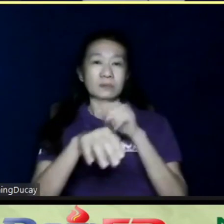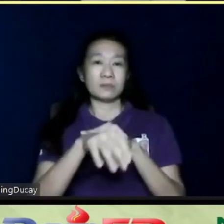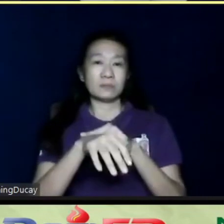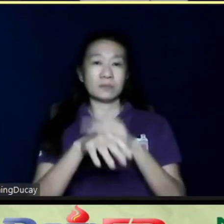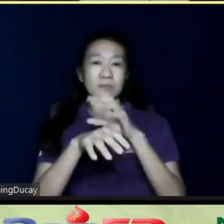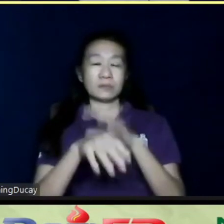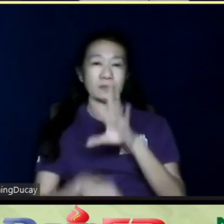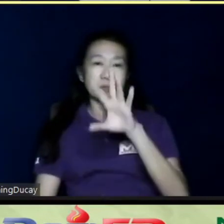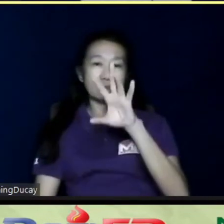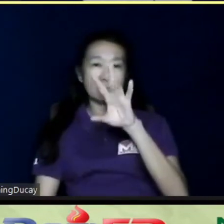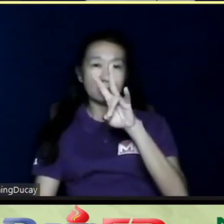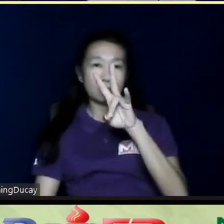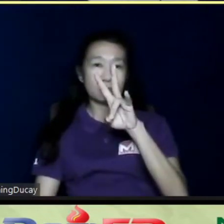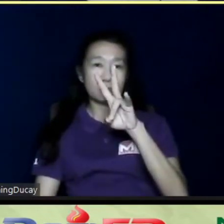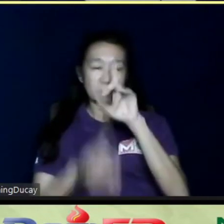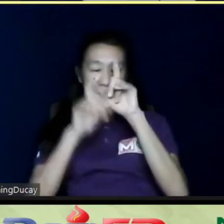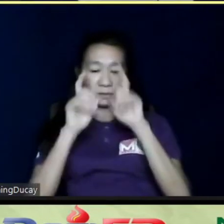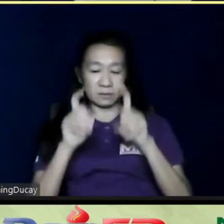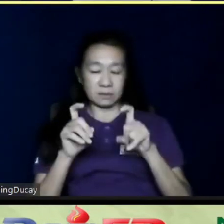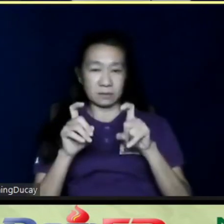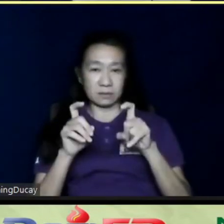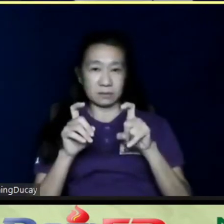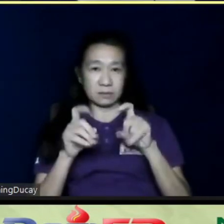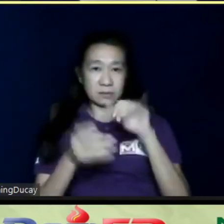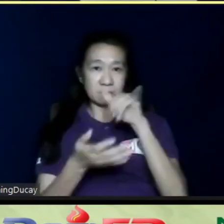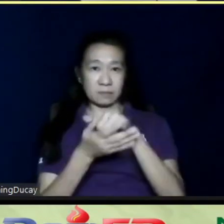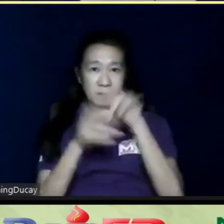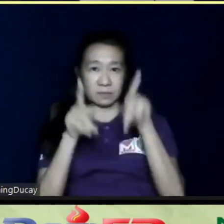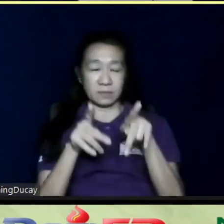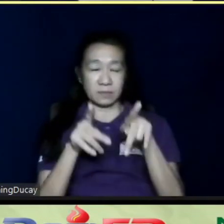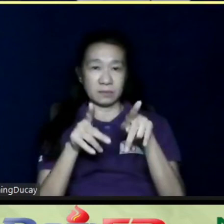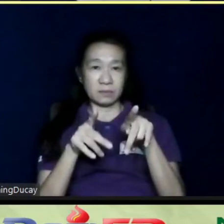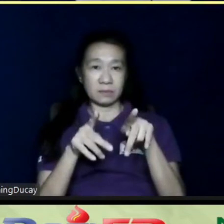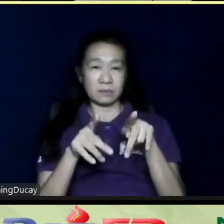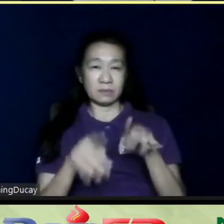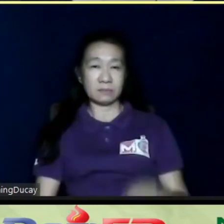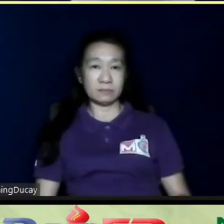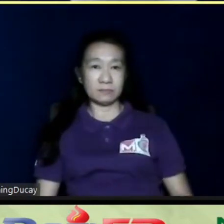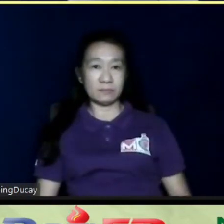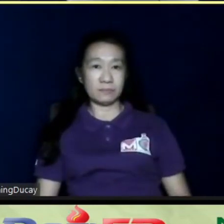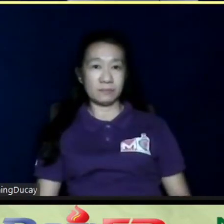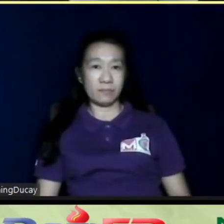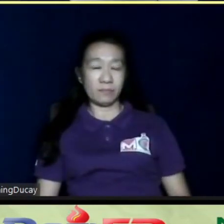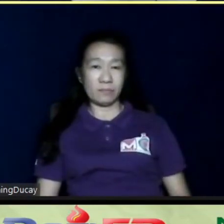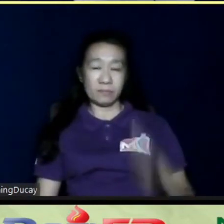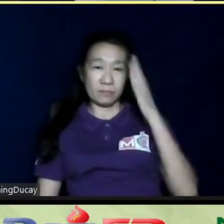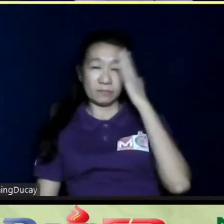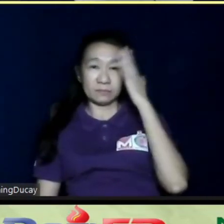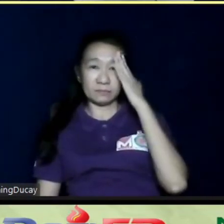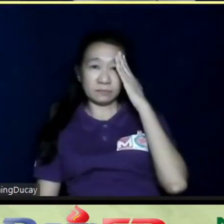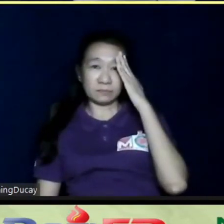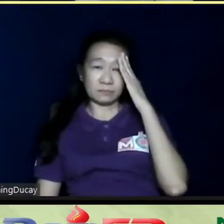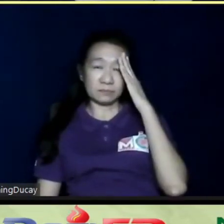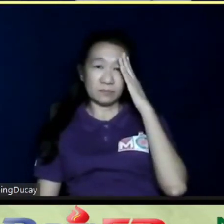seven tests, that person will already be familiar with the